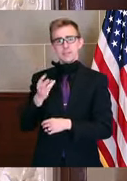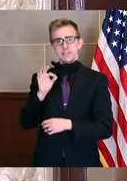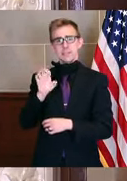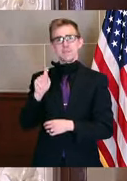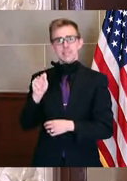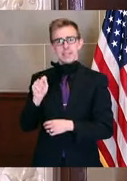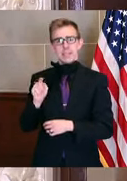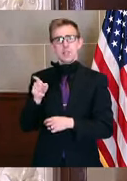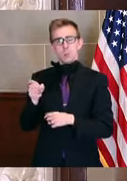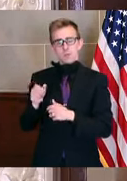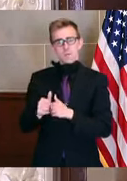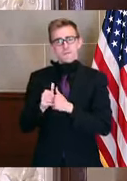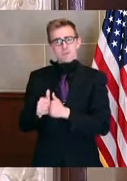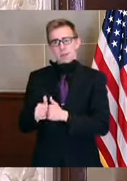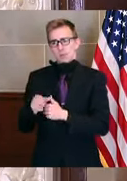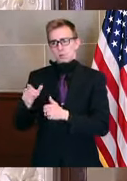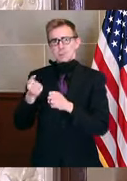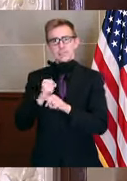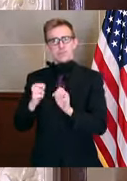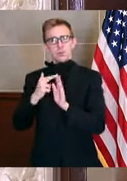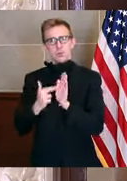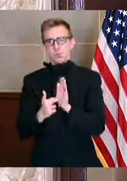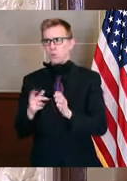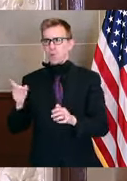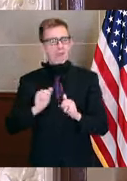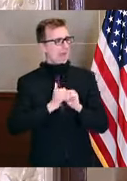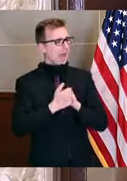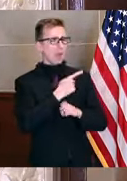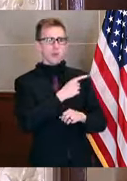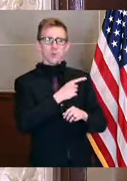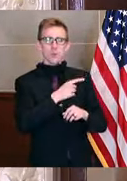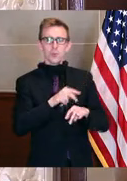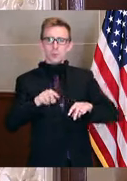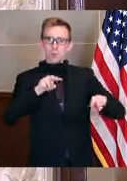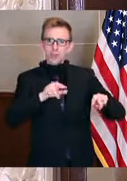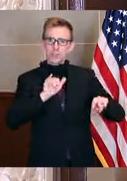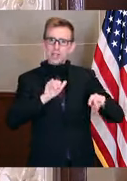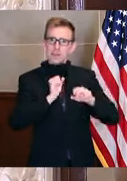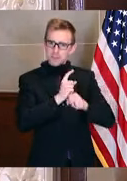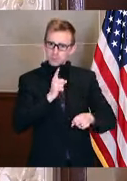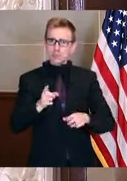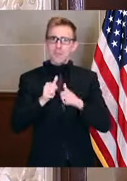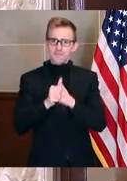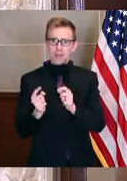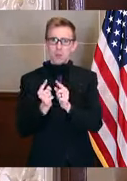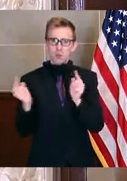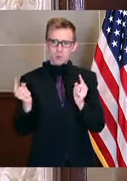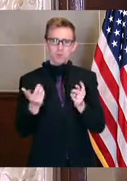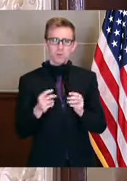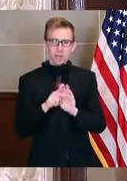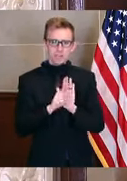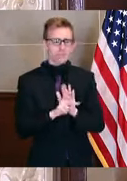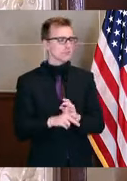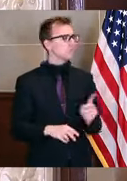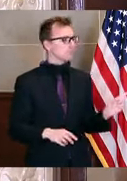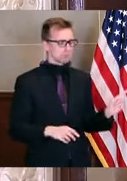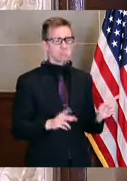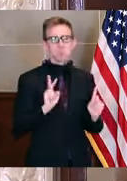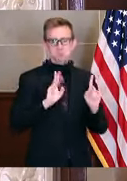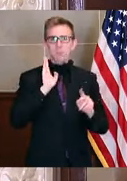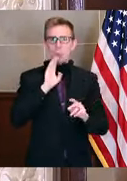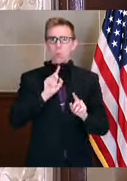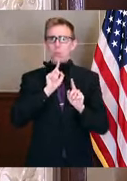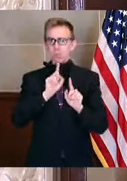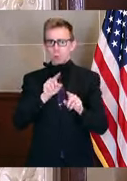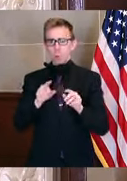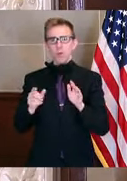that you follow those other safety measures. But how do you ensure that they will? Well, again, I think like so many things, people report violations when